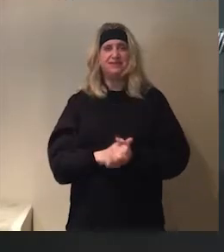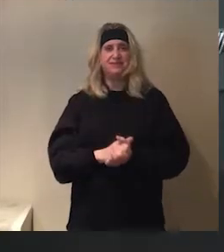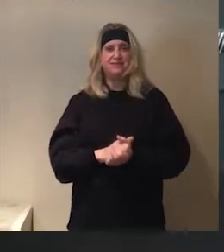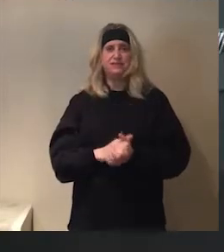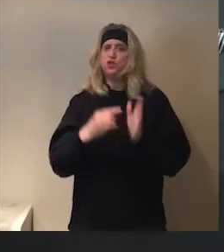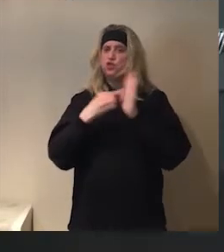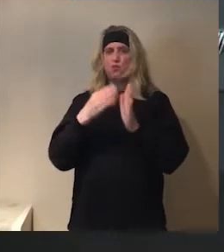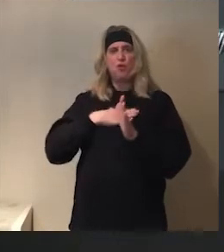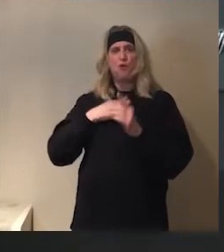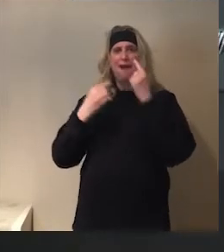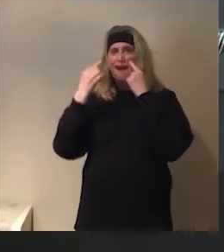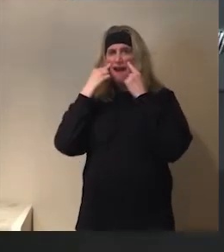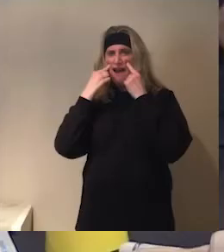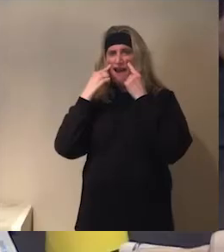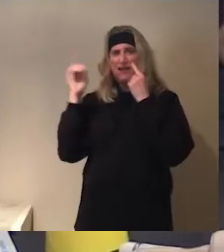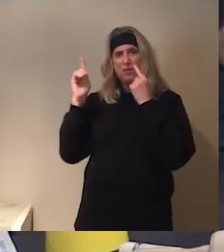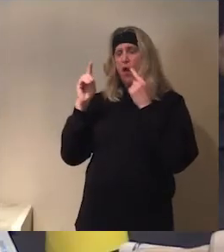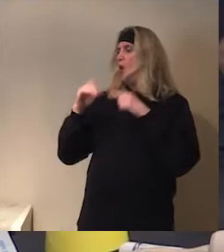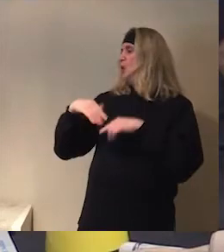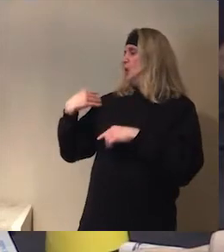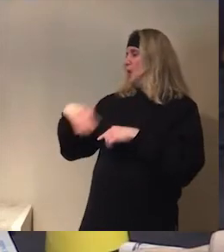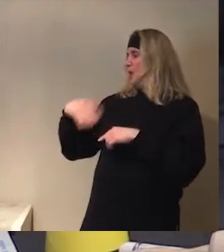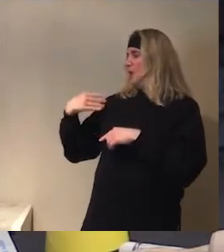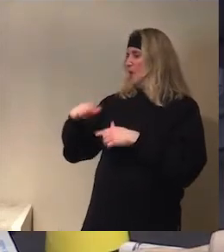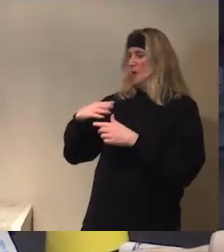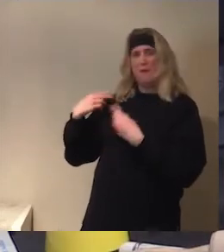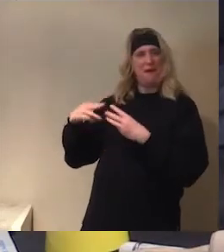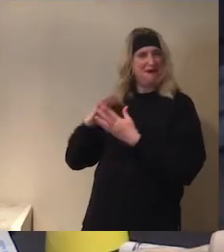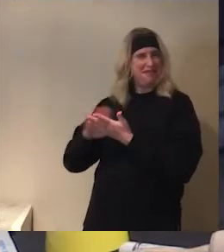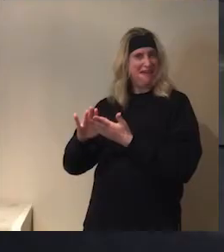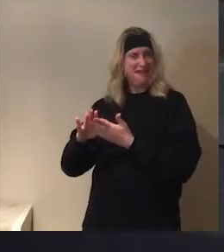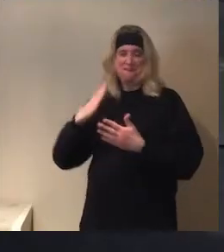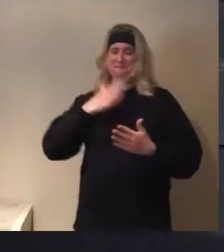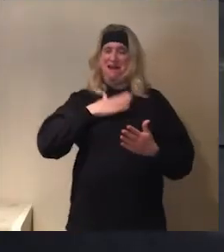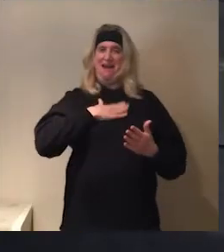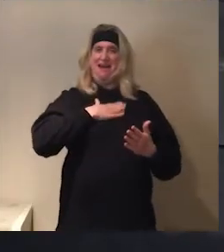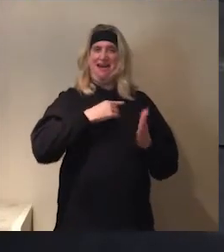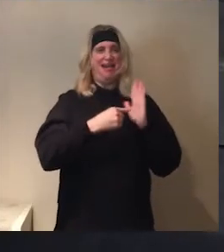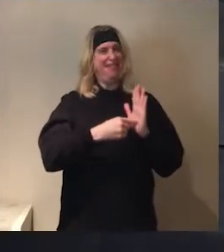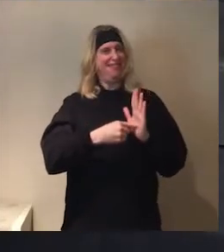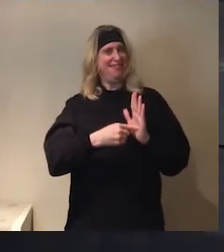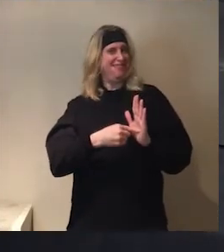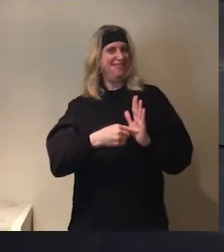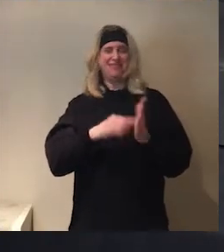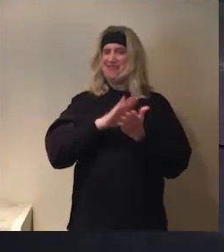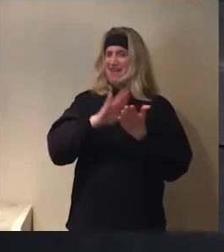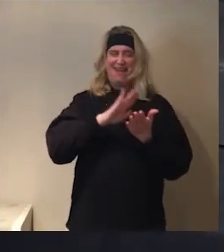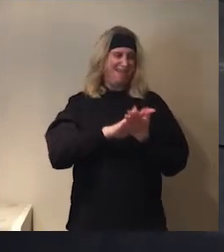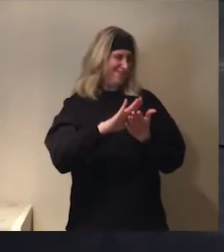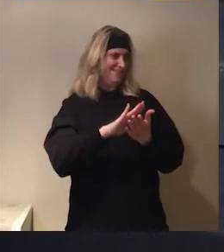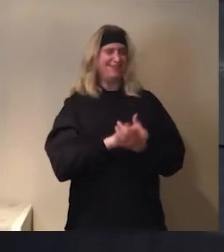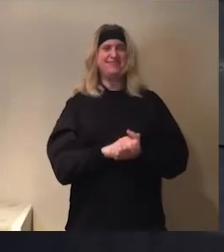Show me your eyes, Dominique. Oh, wow. And here is mine. There you go. nice. Very